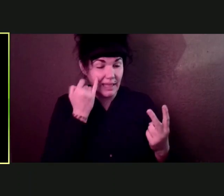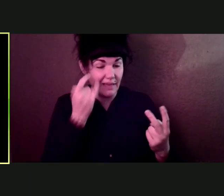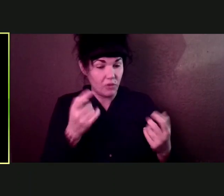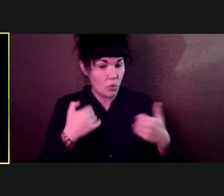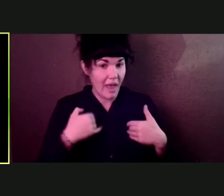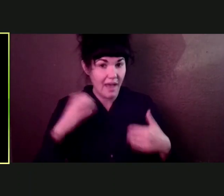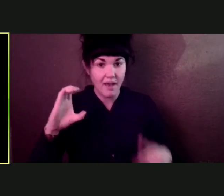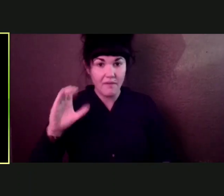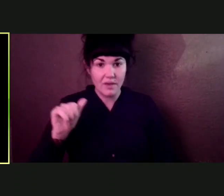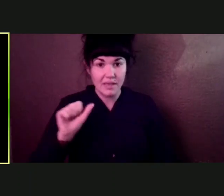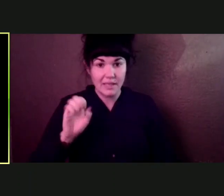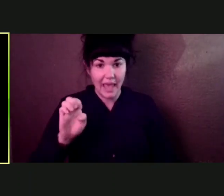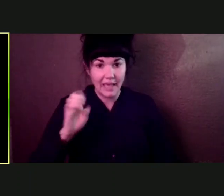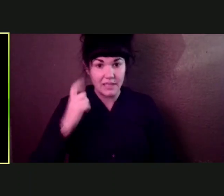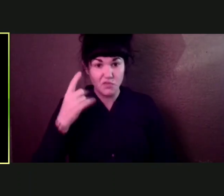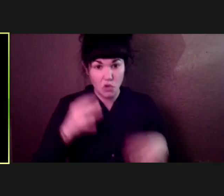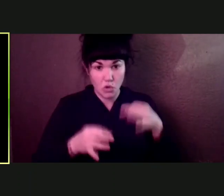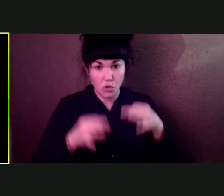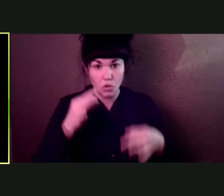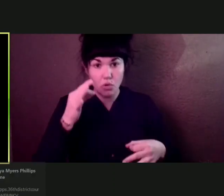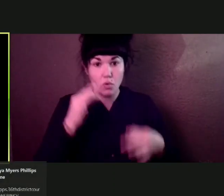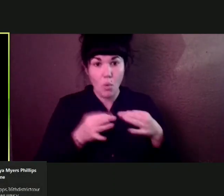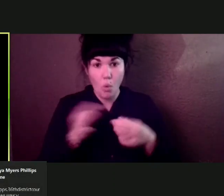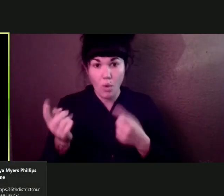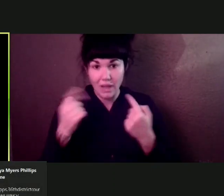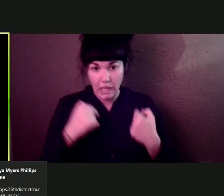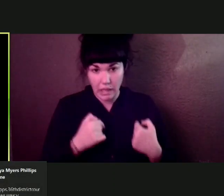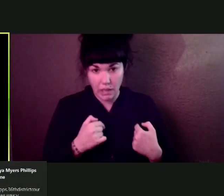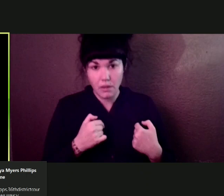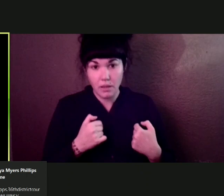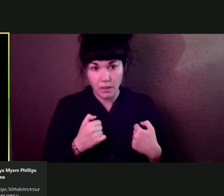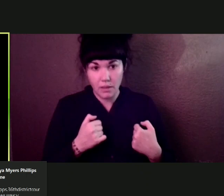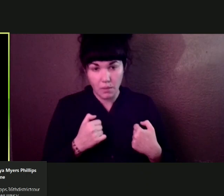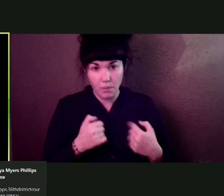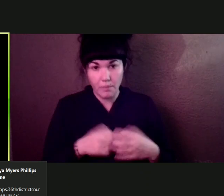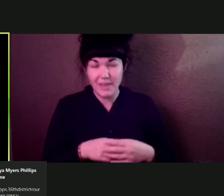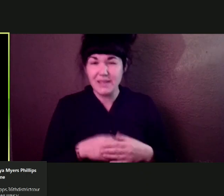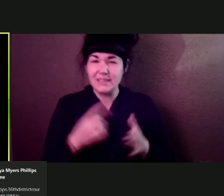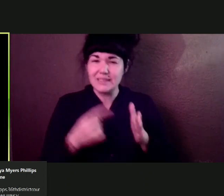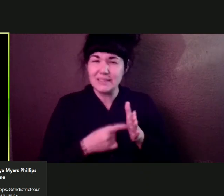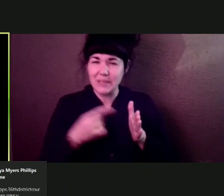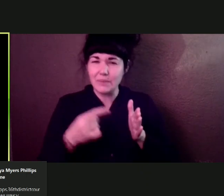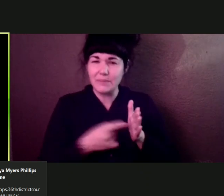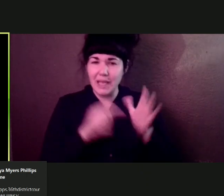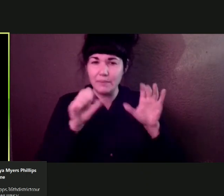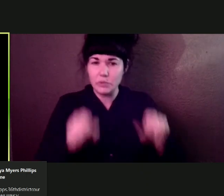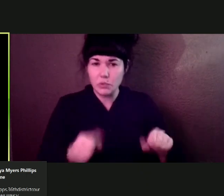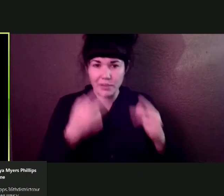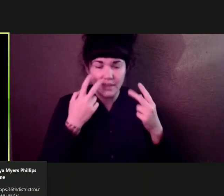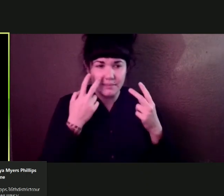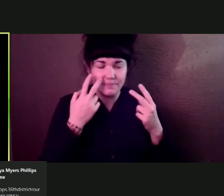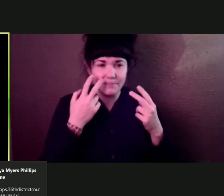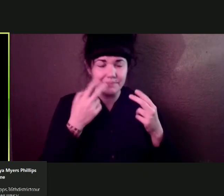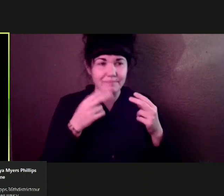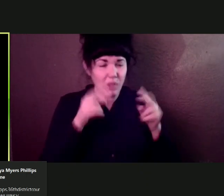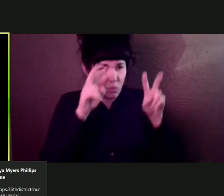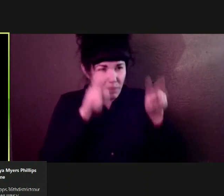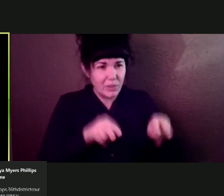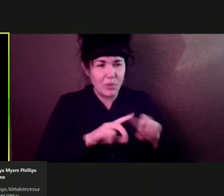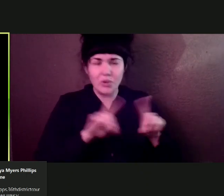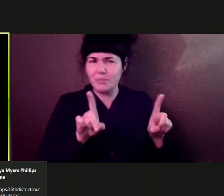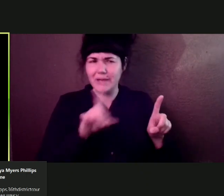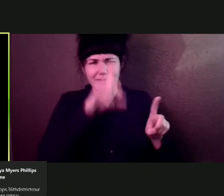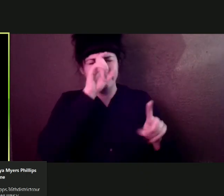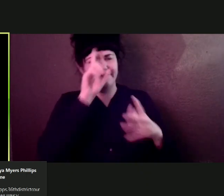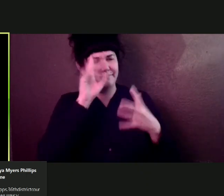action can be a little tricky to read, but if you're not quite sure, you want to just take a look. You